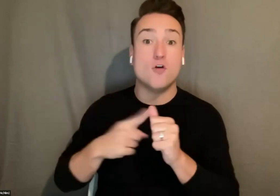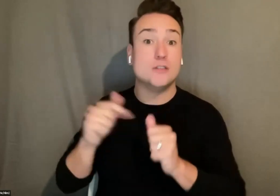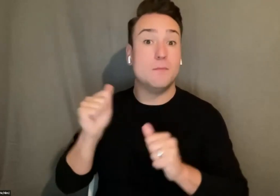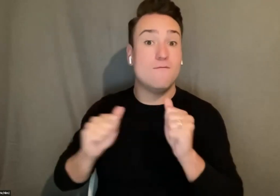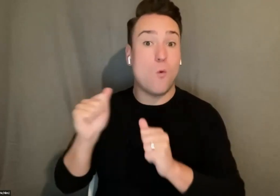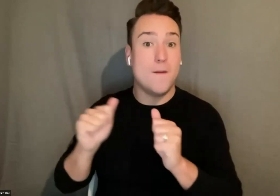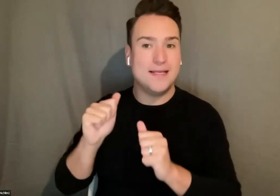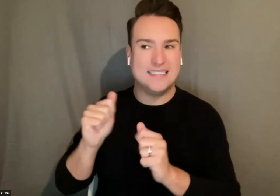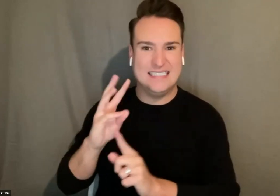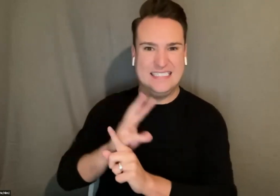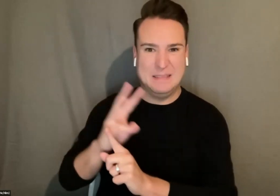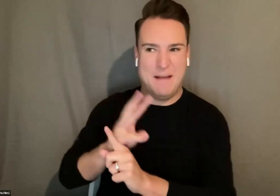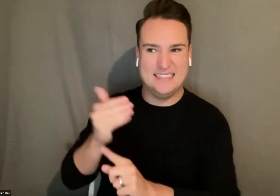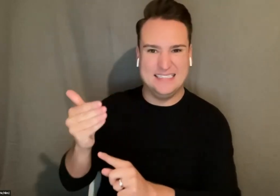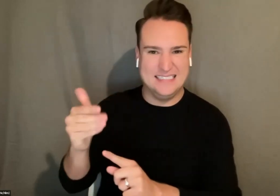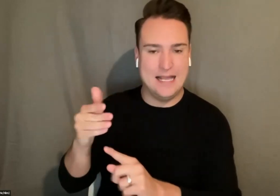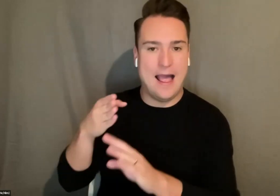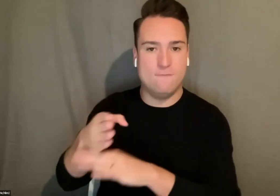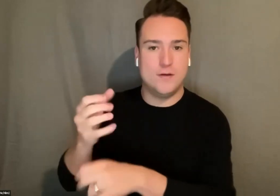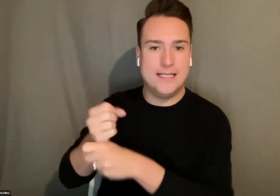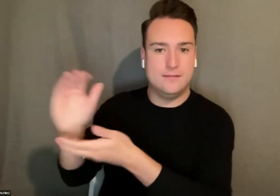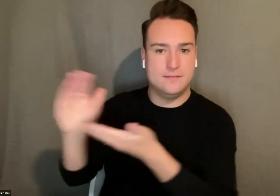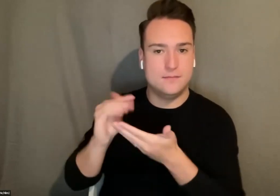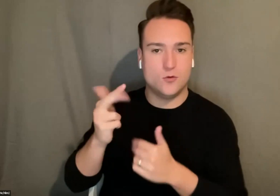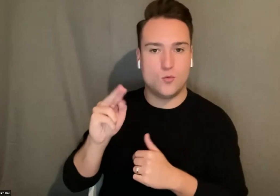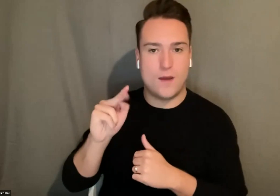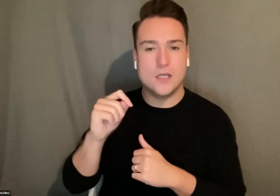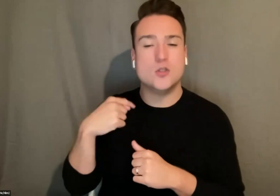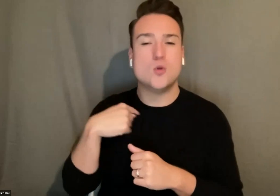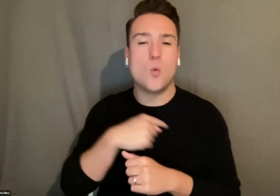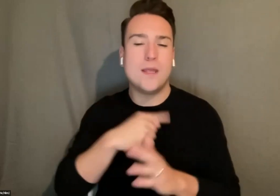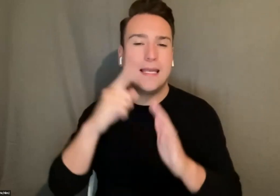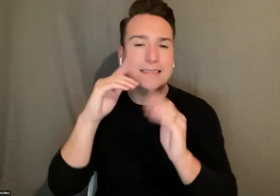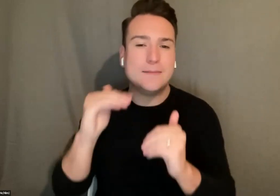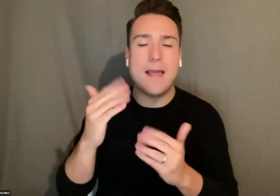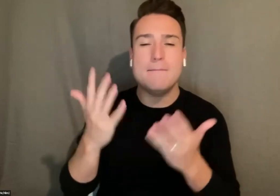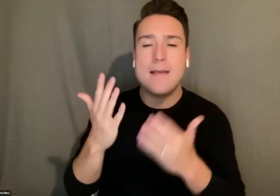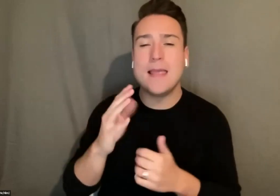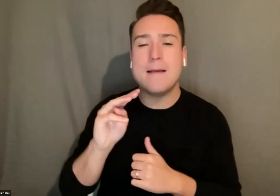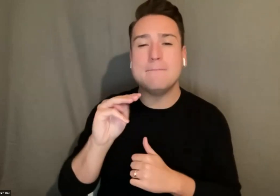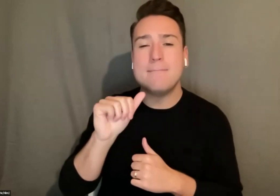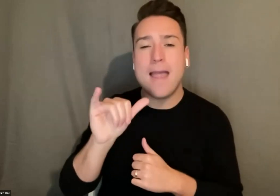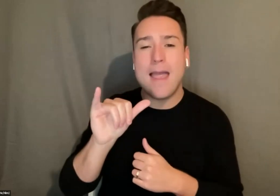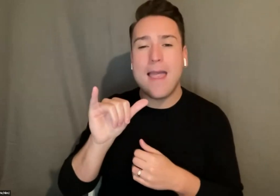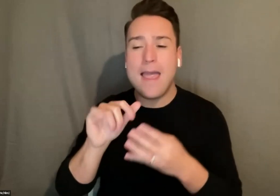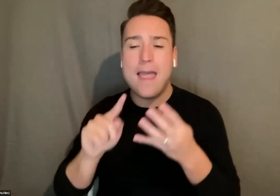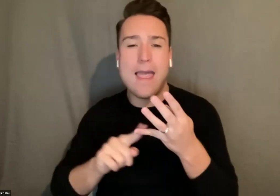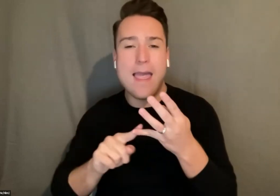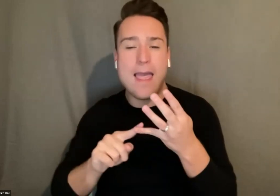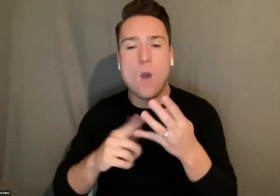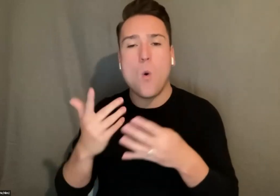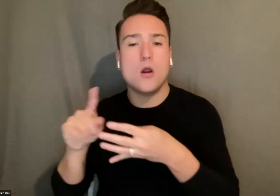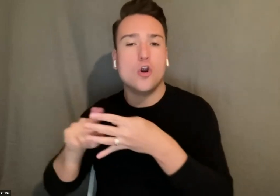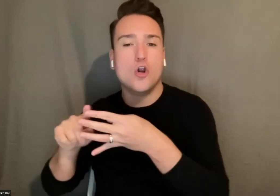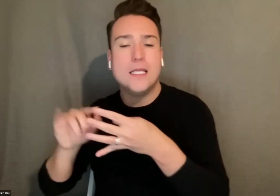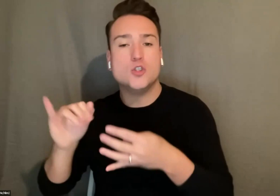whatever season it's due. we anticipate uh roughly May uh late May early June will be announcing so we would anticipate within six